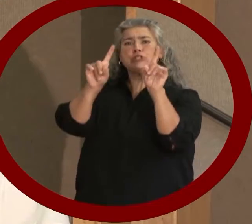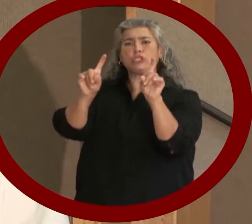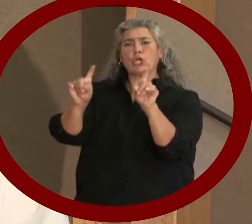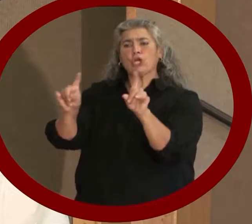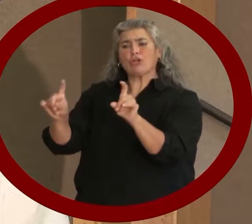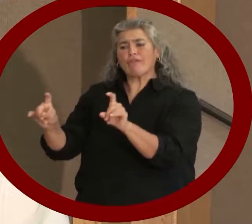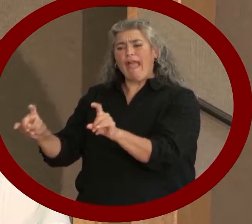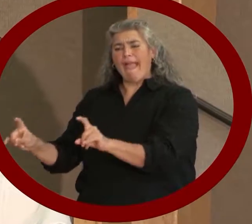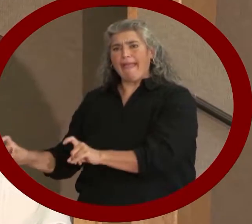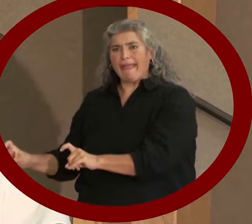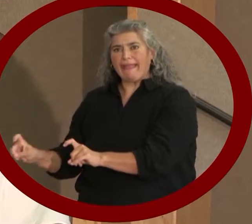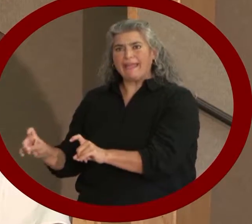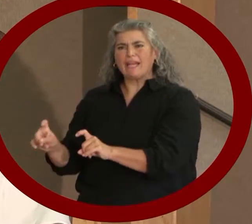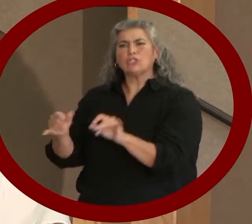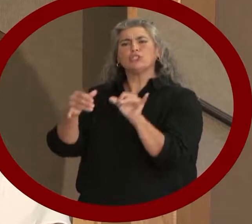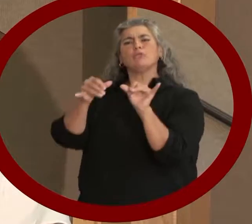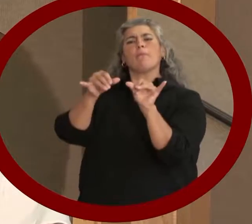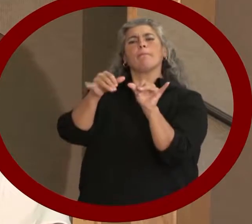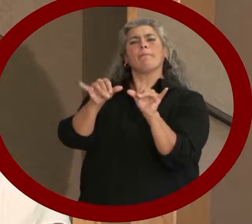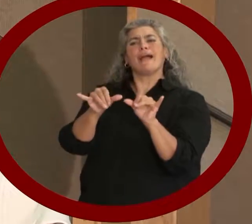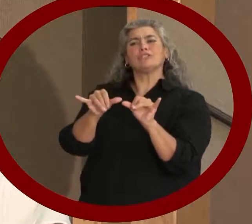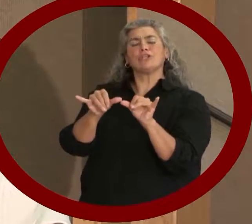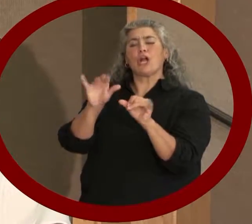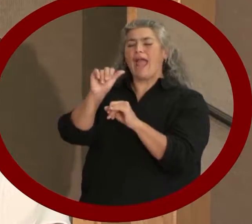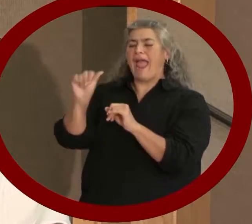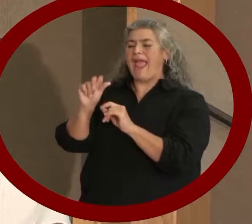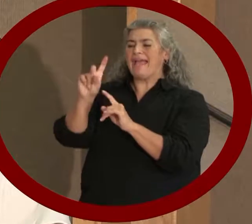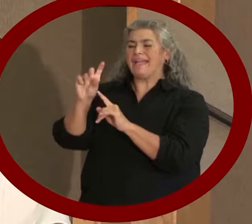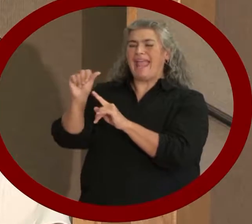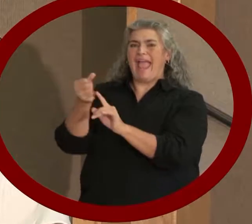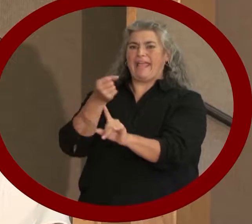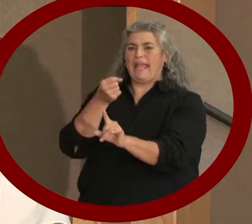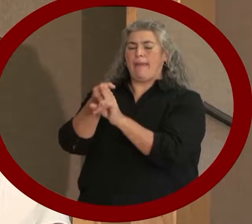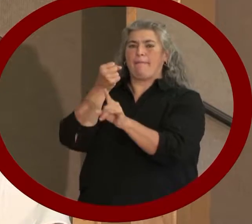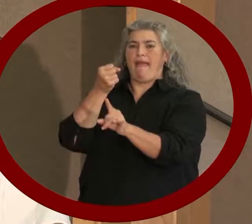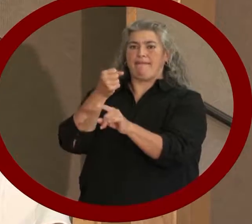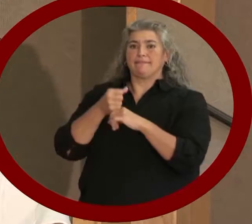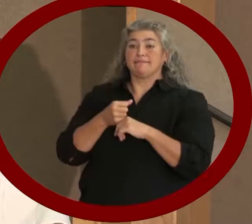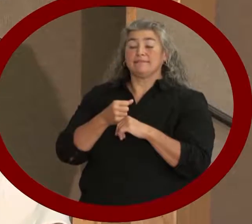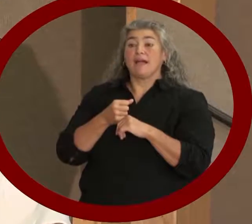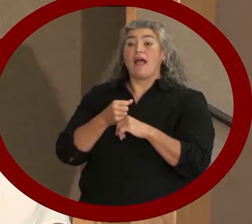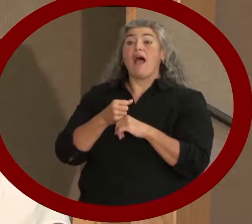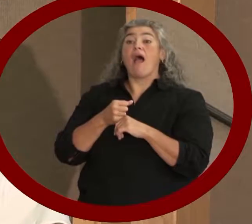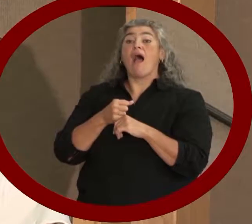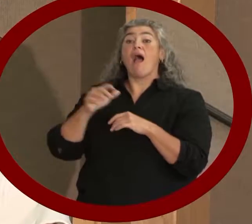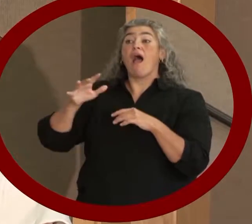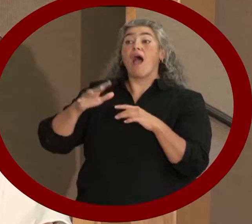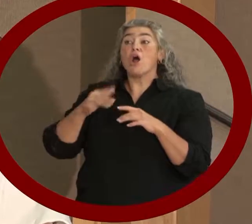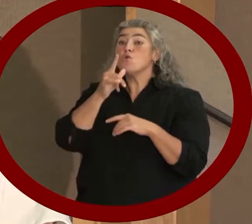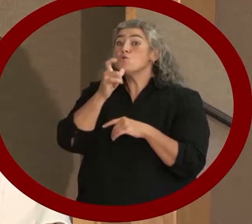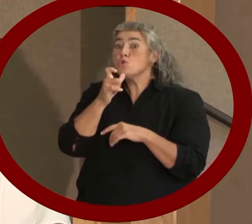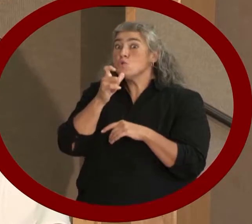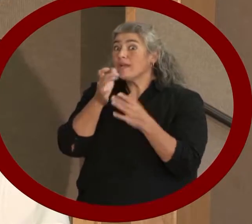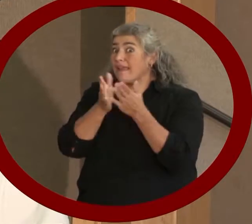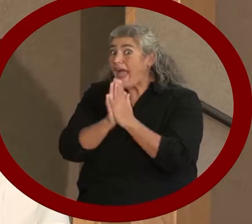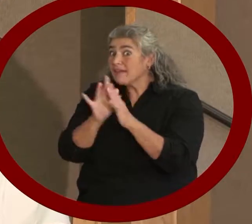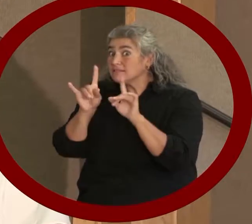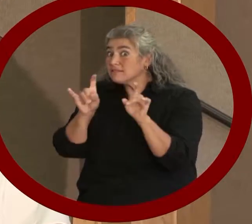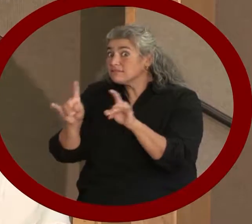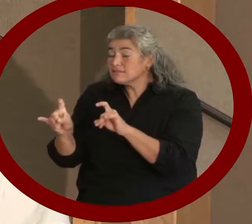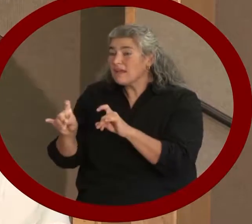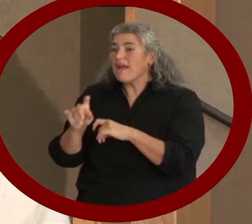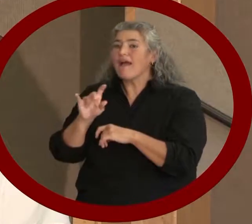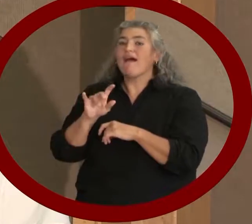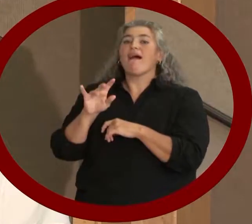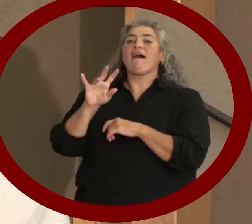ADA's impact among 725 disability community leaders and advocates who